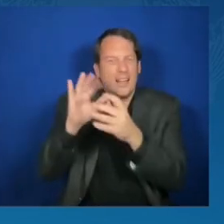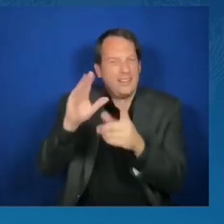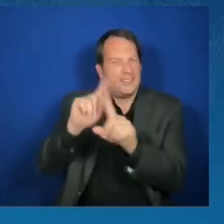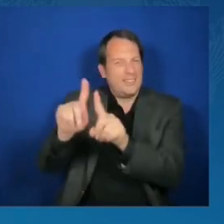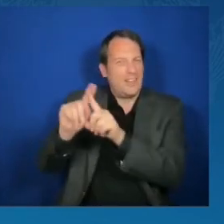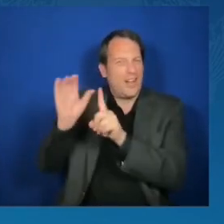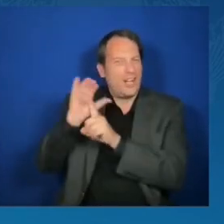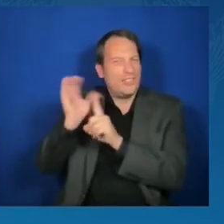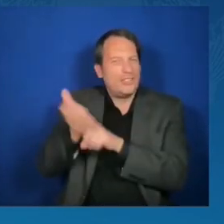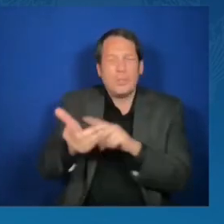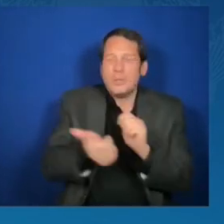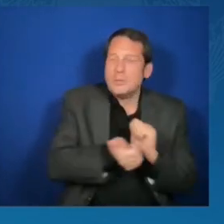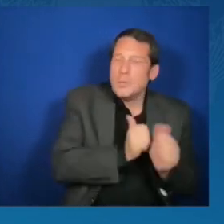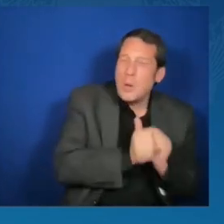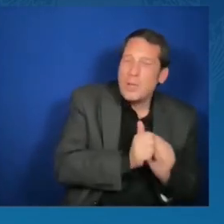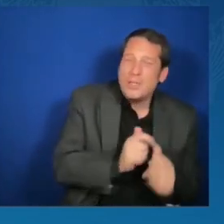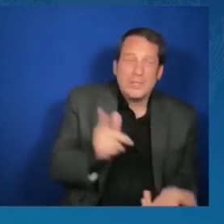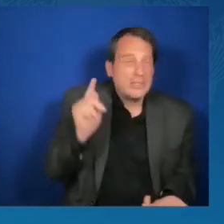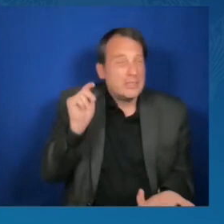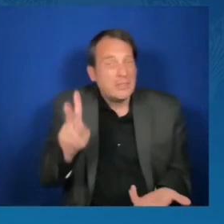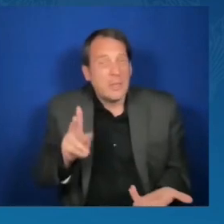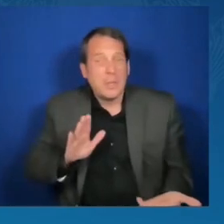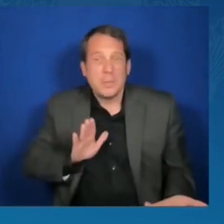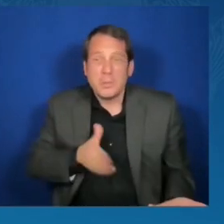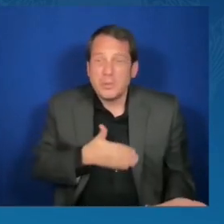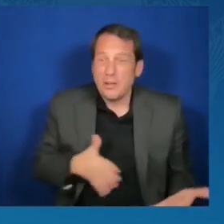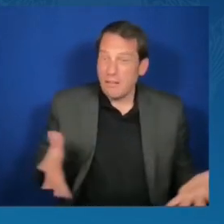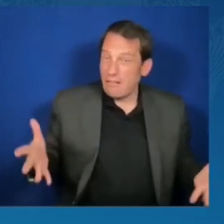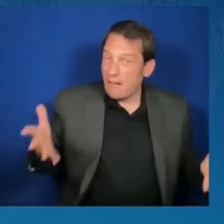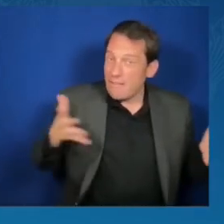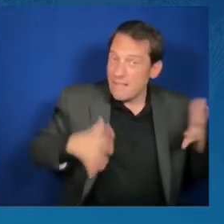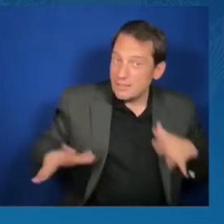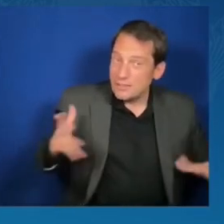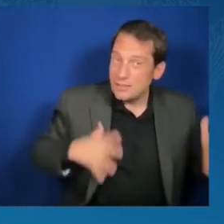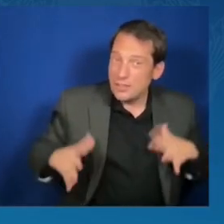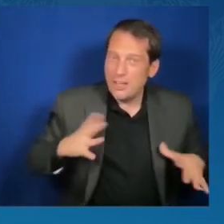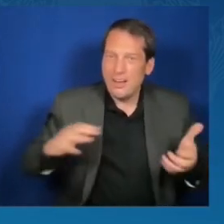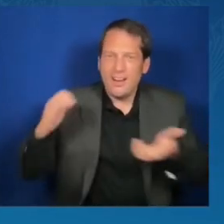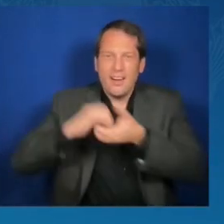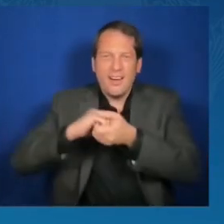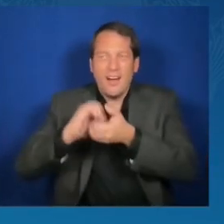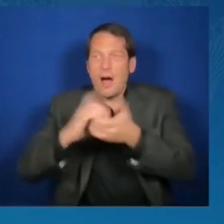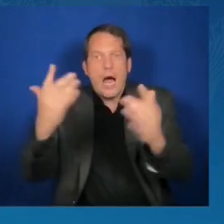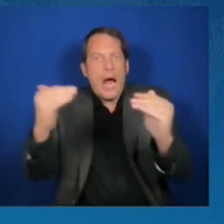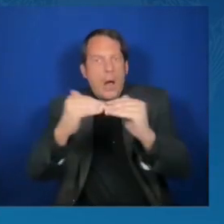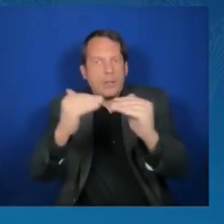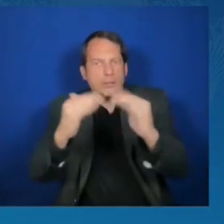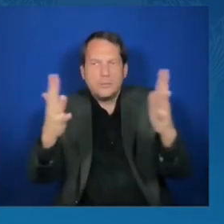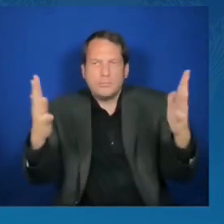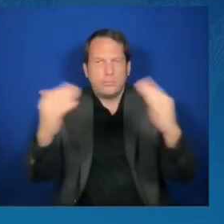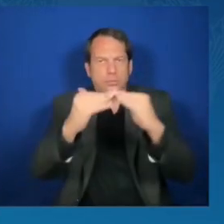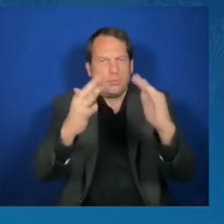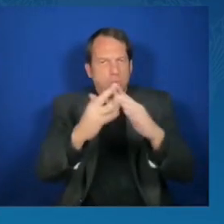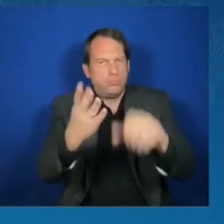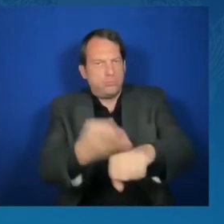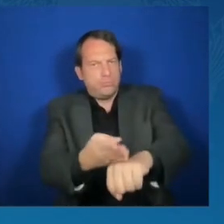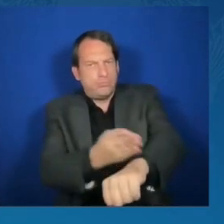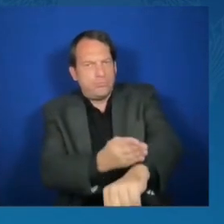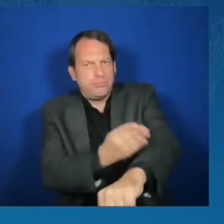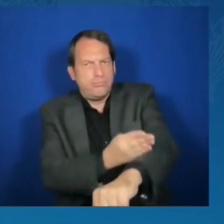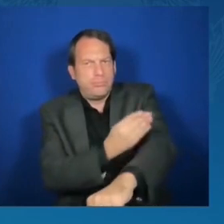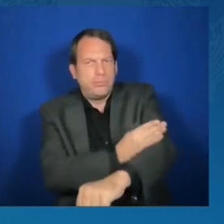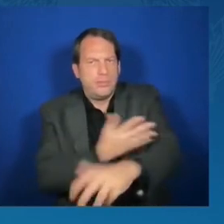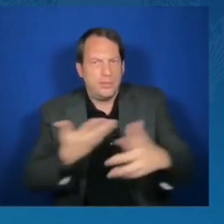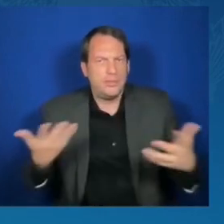community, including through the UN Development Forum on people of African descent. Strengthening equity is a key focus of the State Department's own